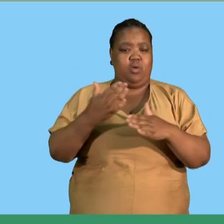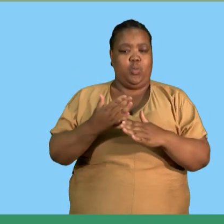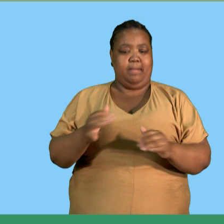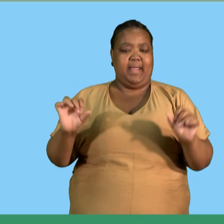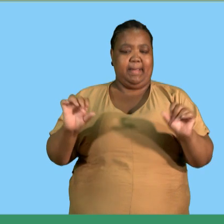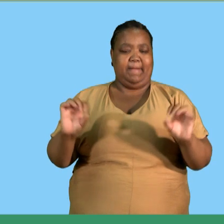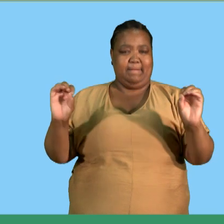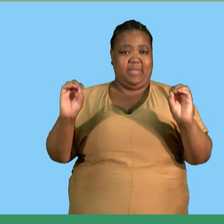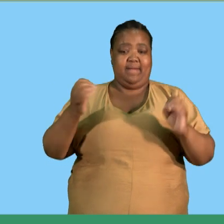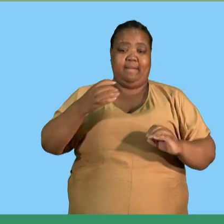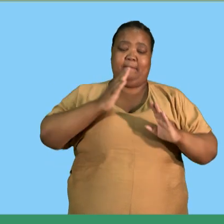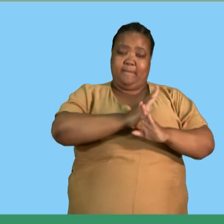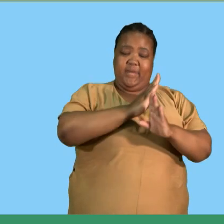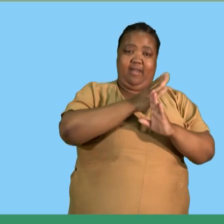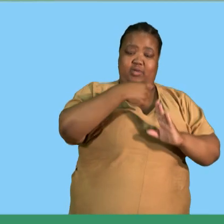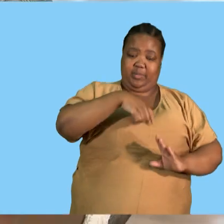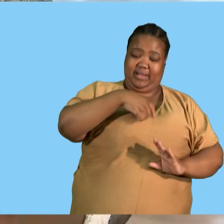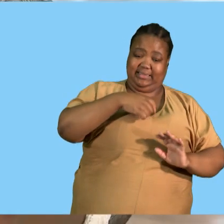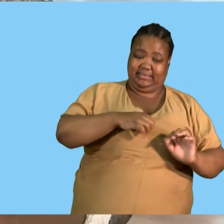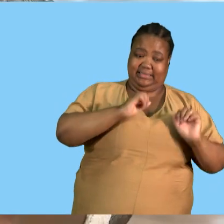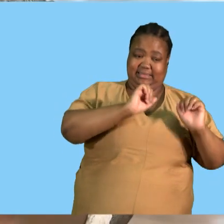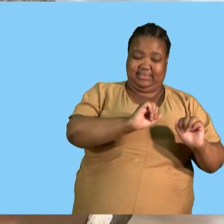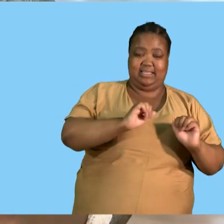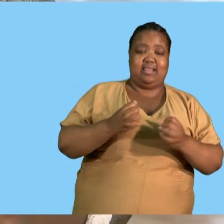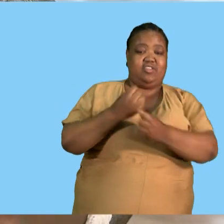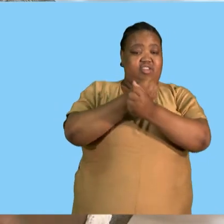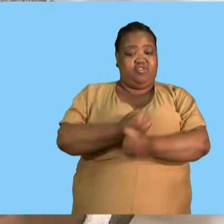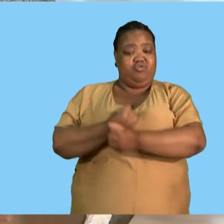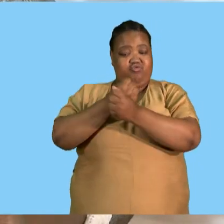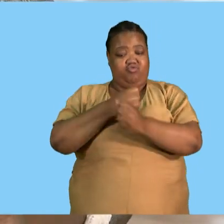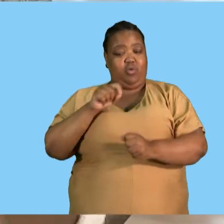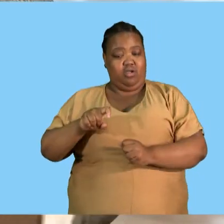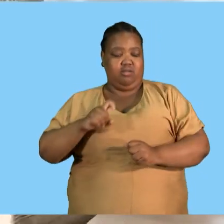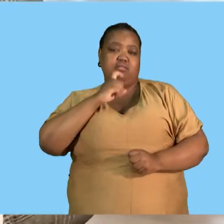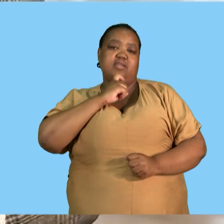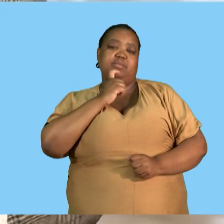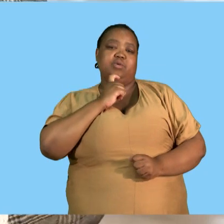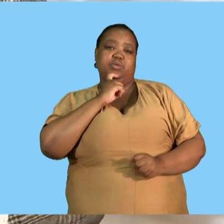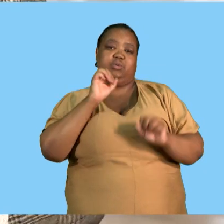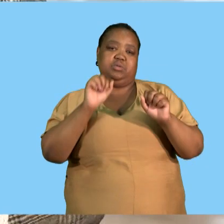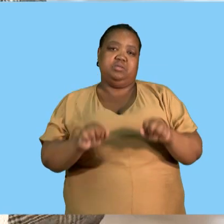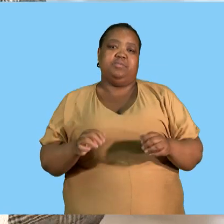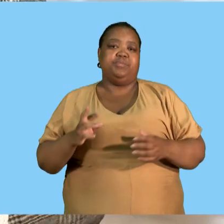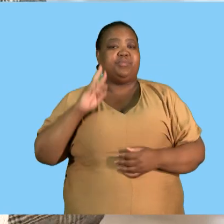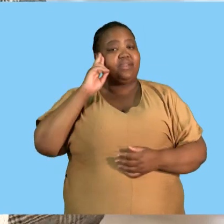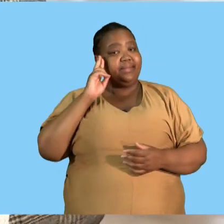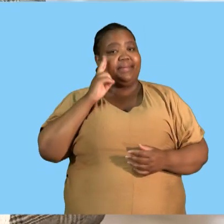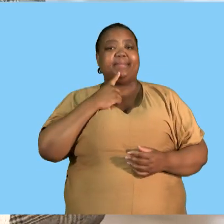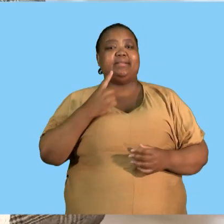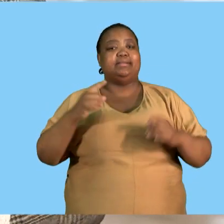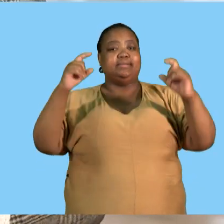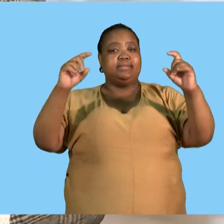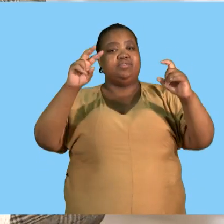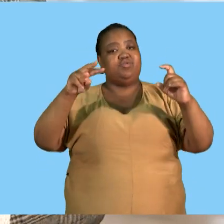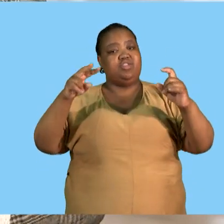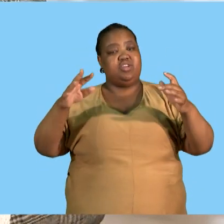a lot is going wrong in this business right remember i said read the scenario